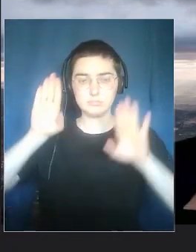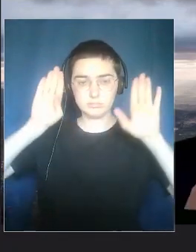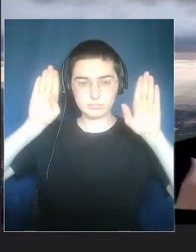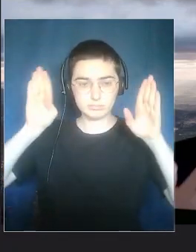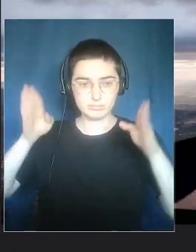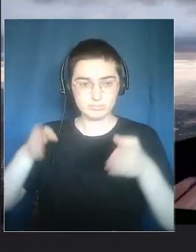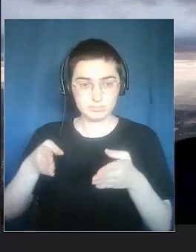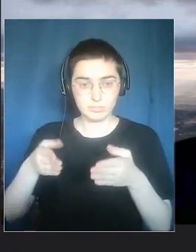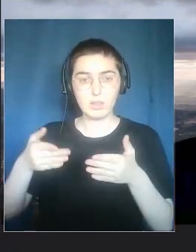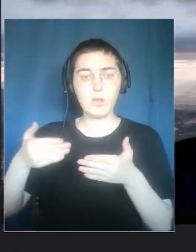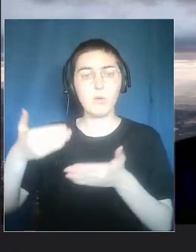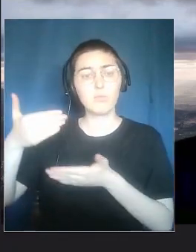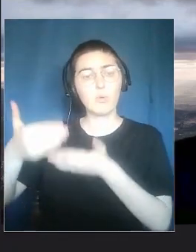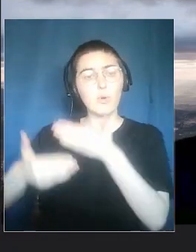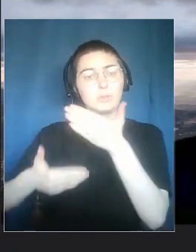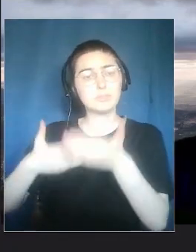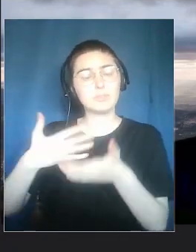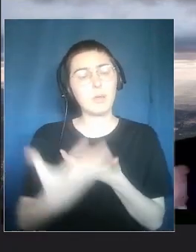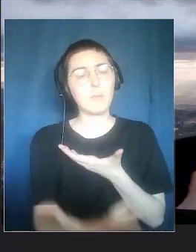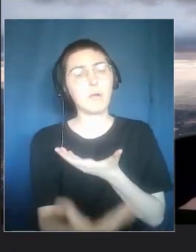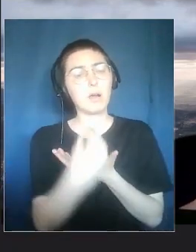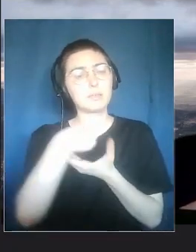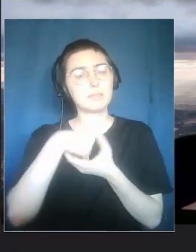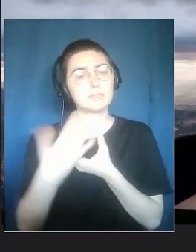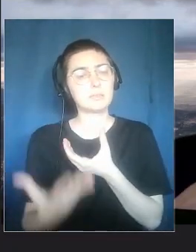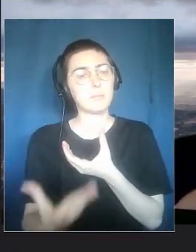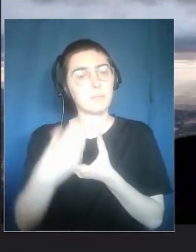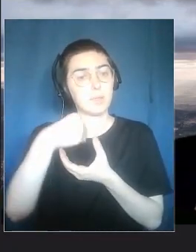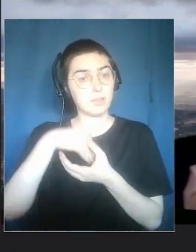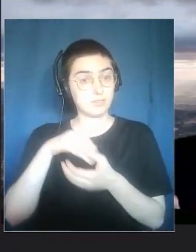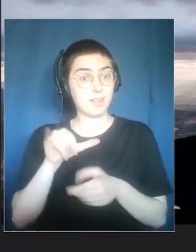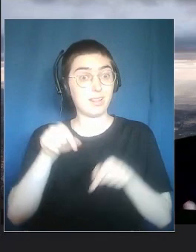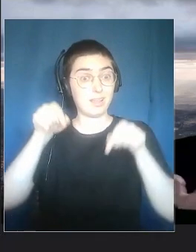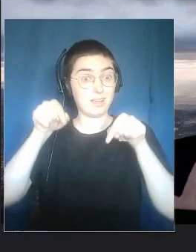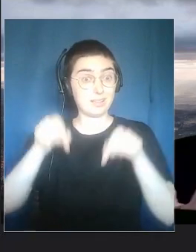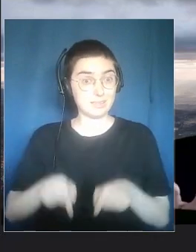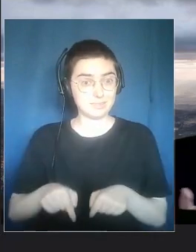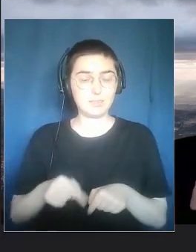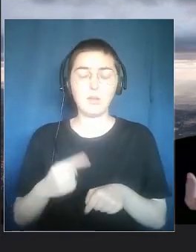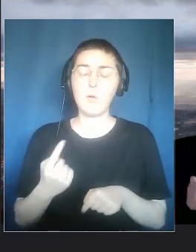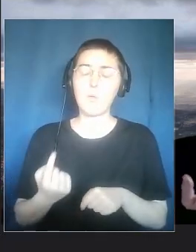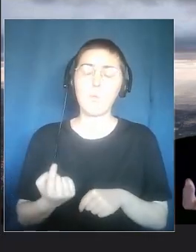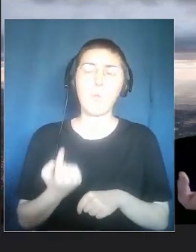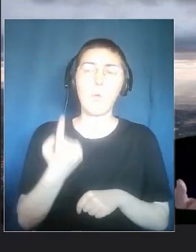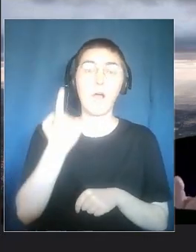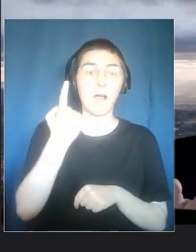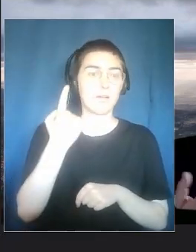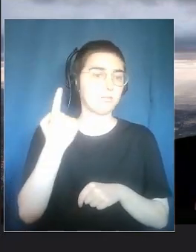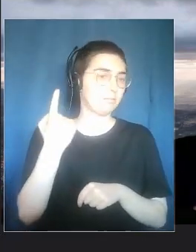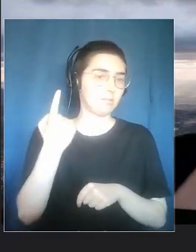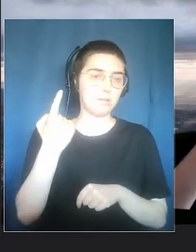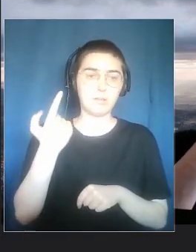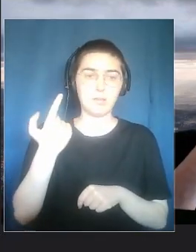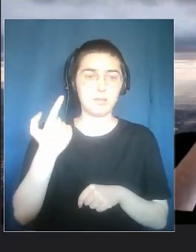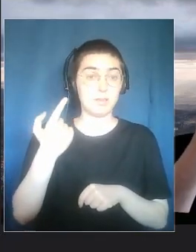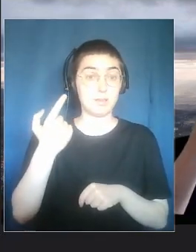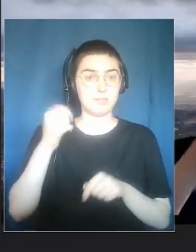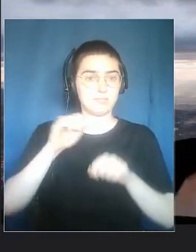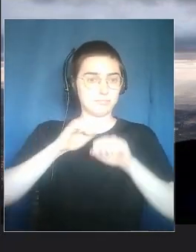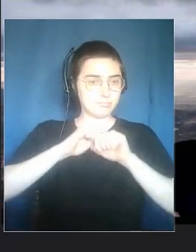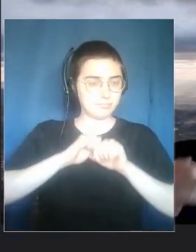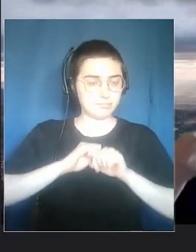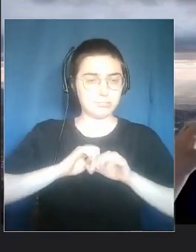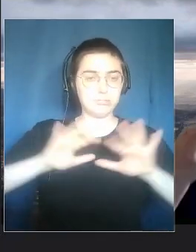worked on these participative processes.